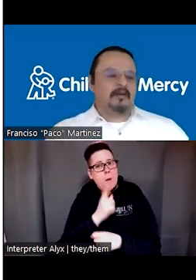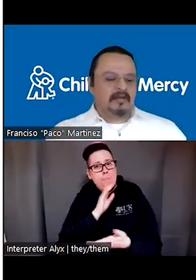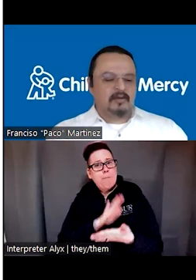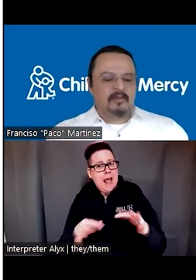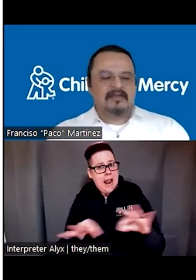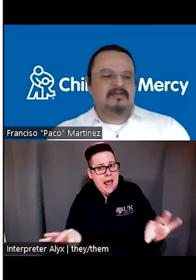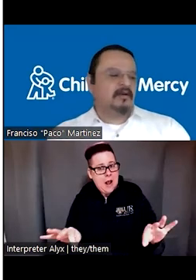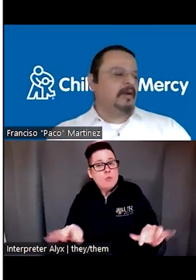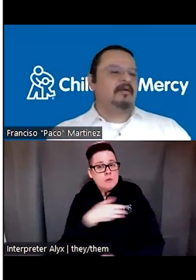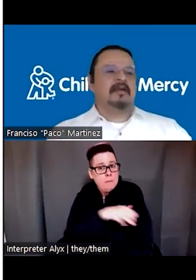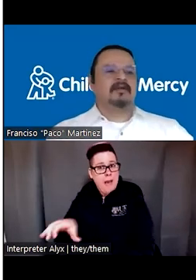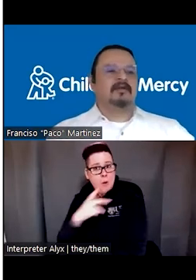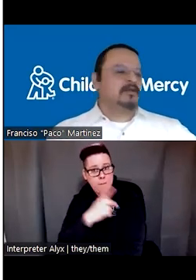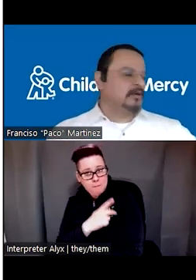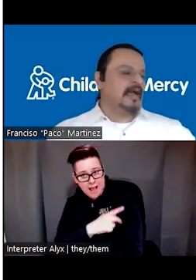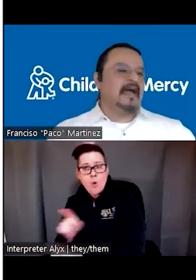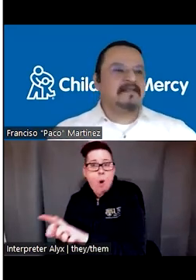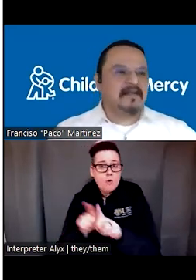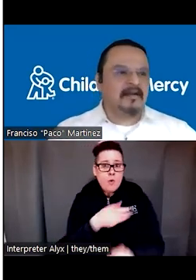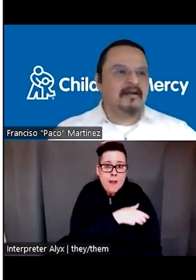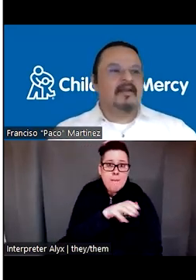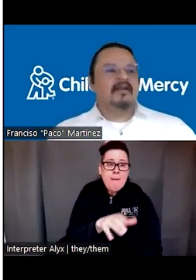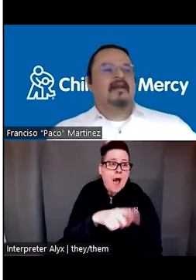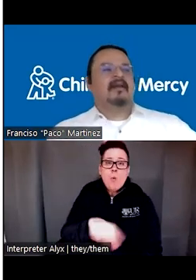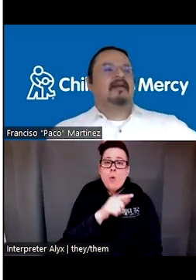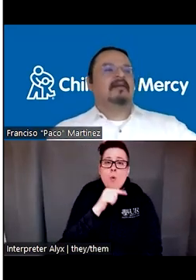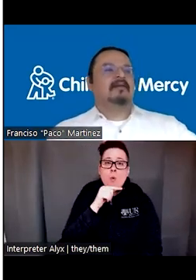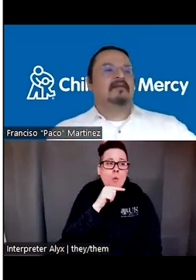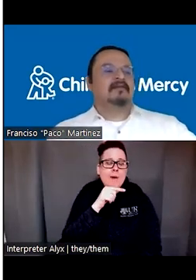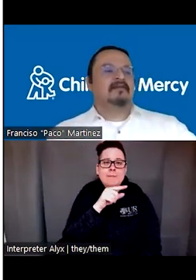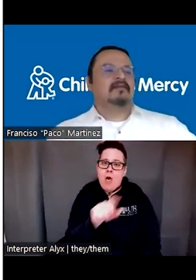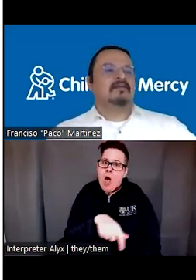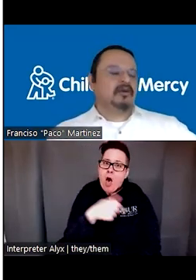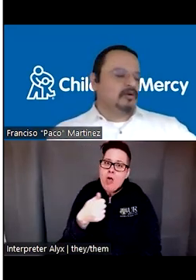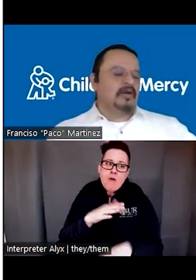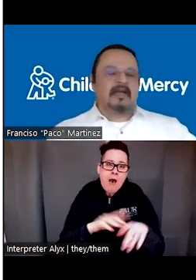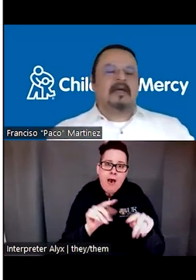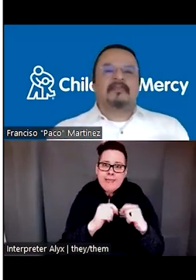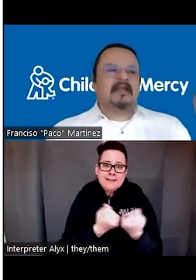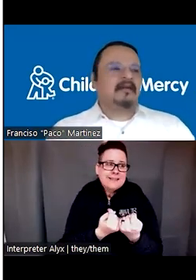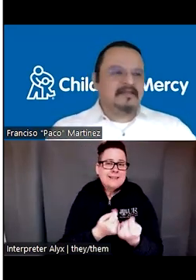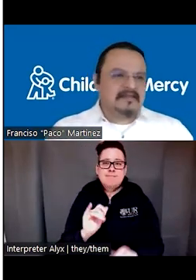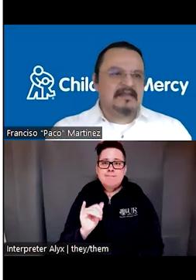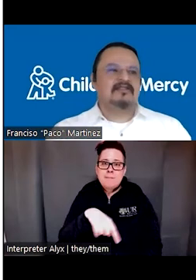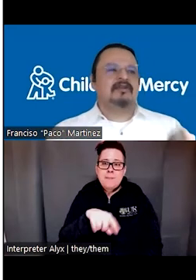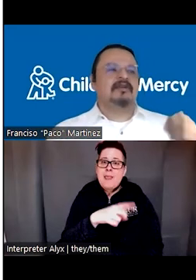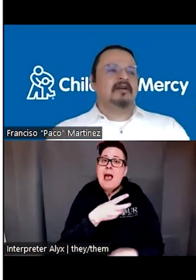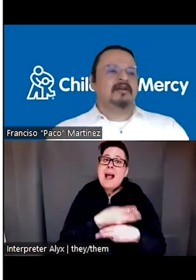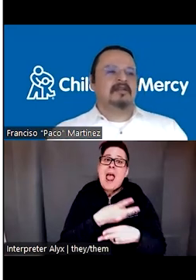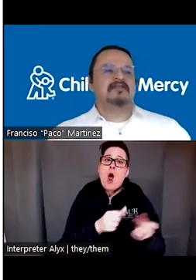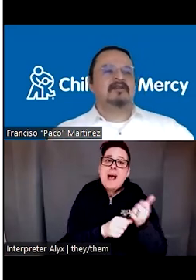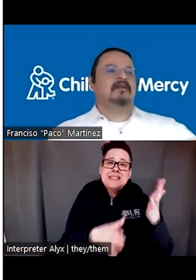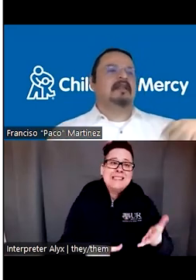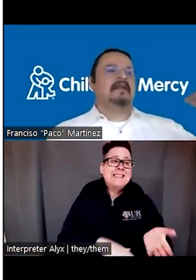only empowering your patients. You're empowering your, your access care, uh, your, um, care assistants, your